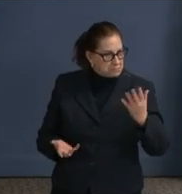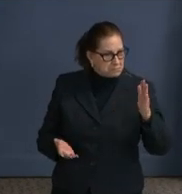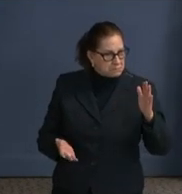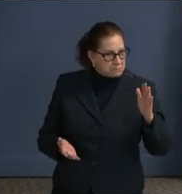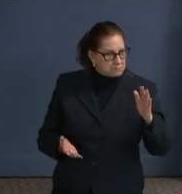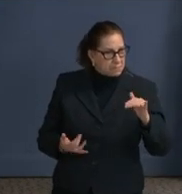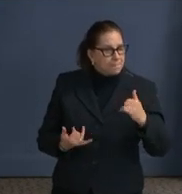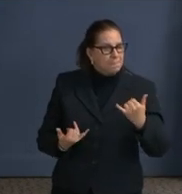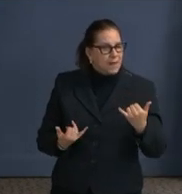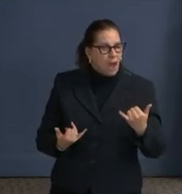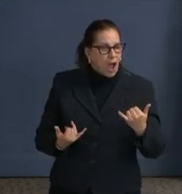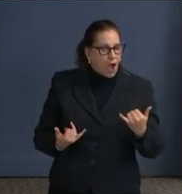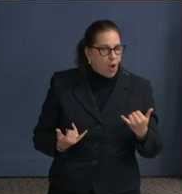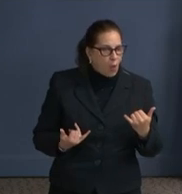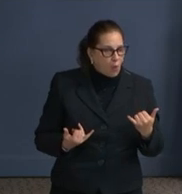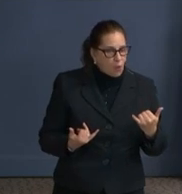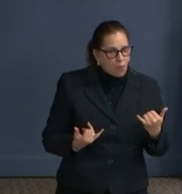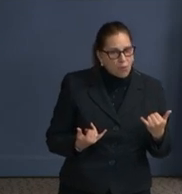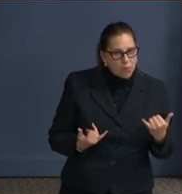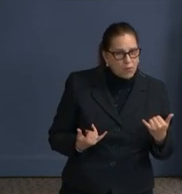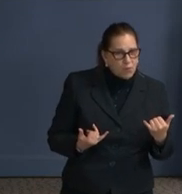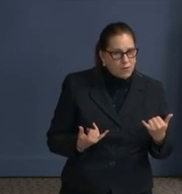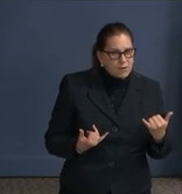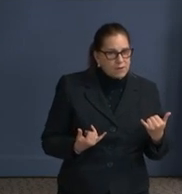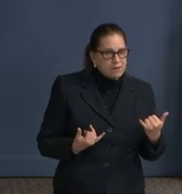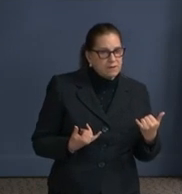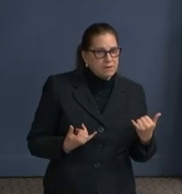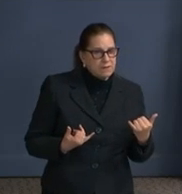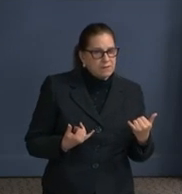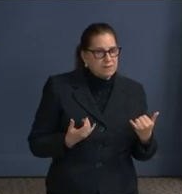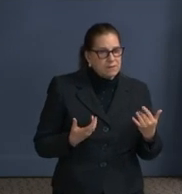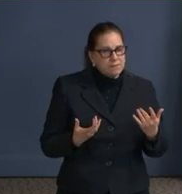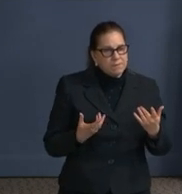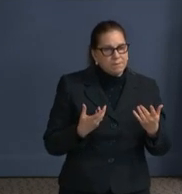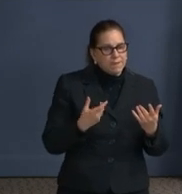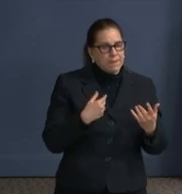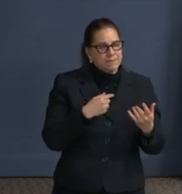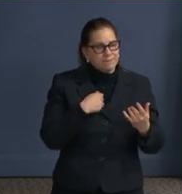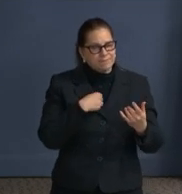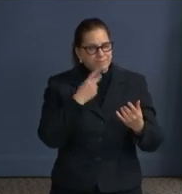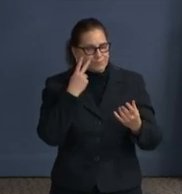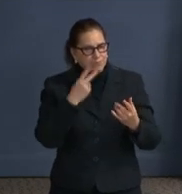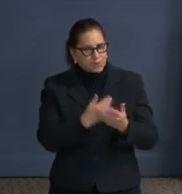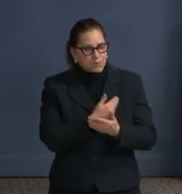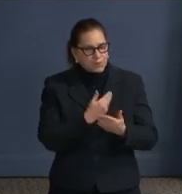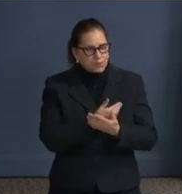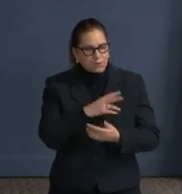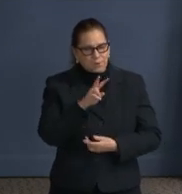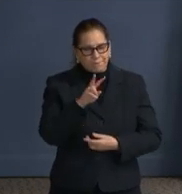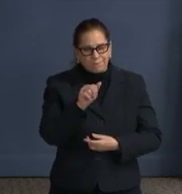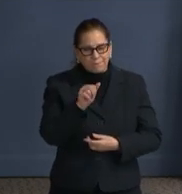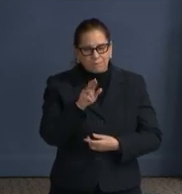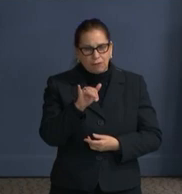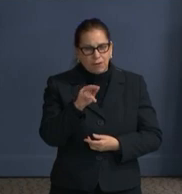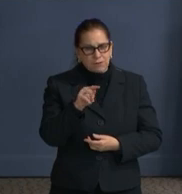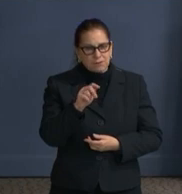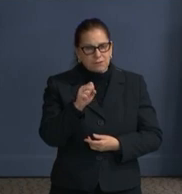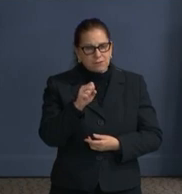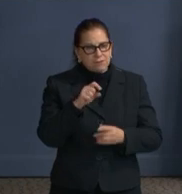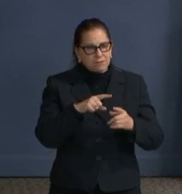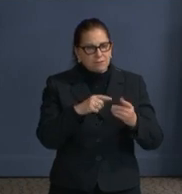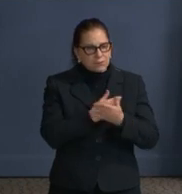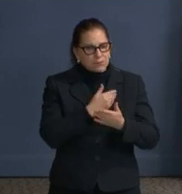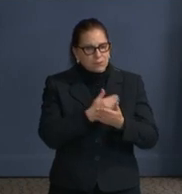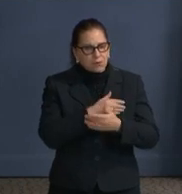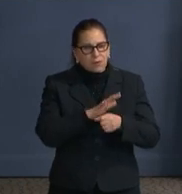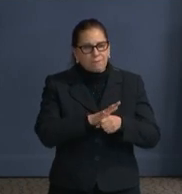more about what these variants that have been demonstrated to have increased rates of transmission can do that have been detected.